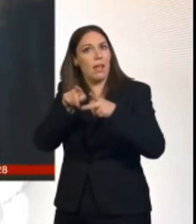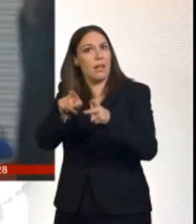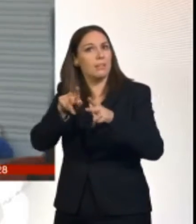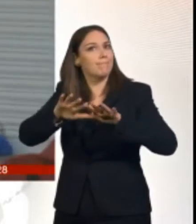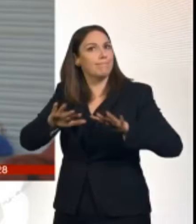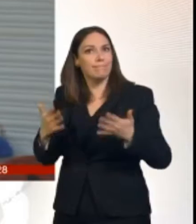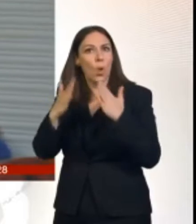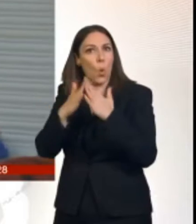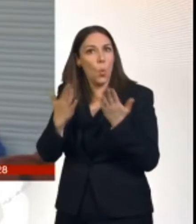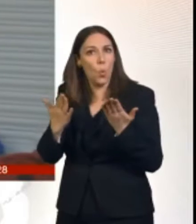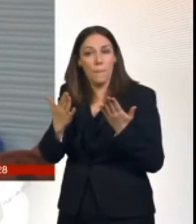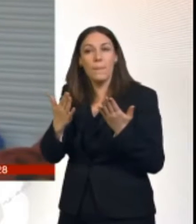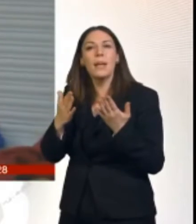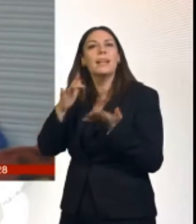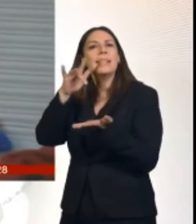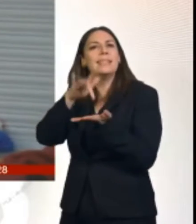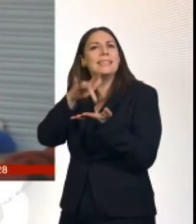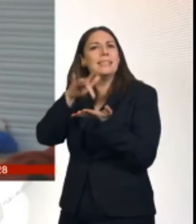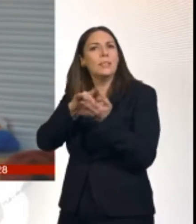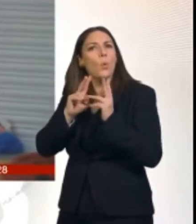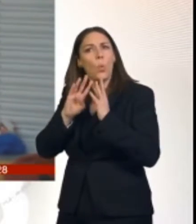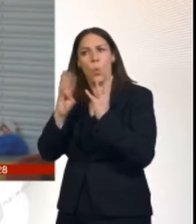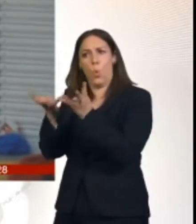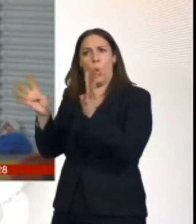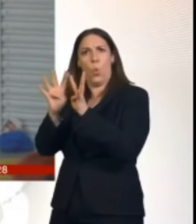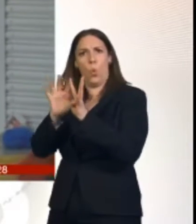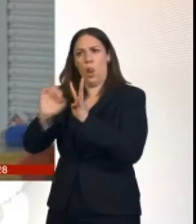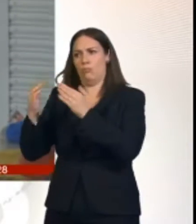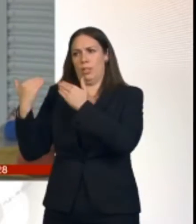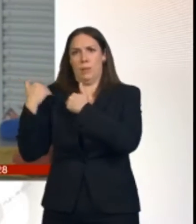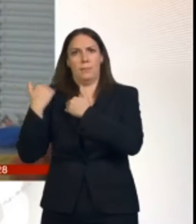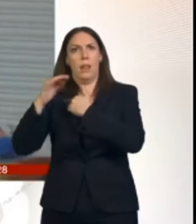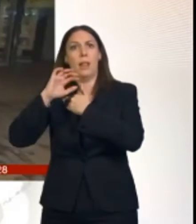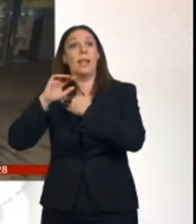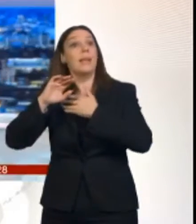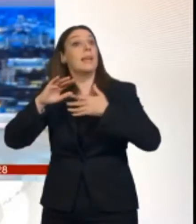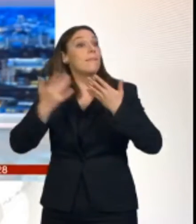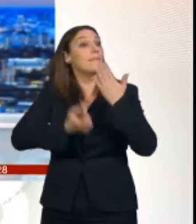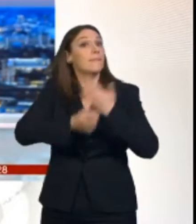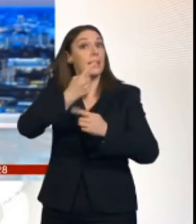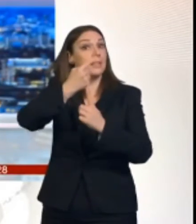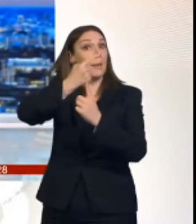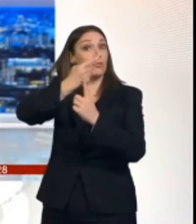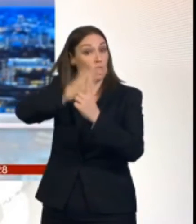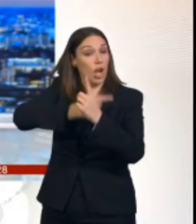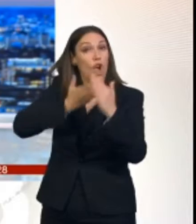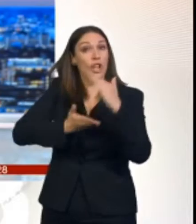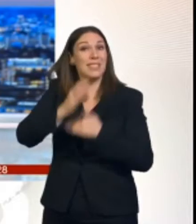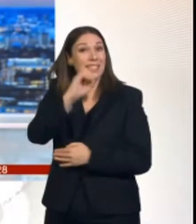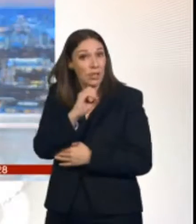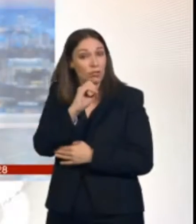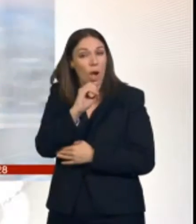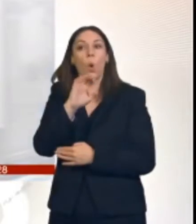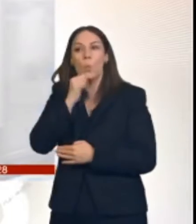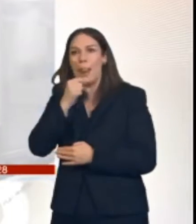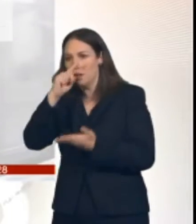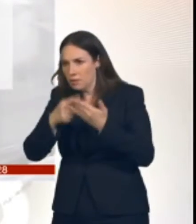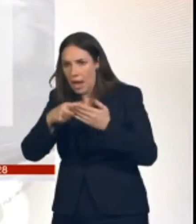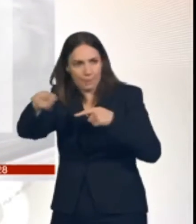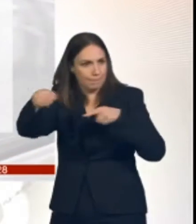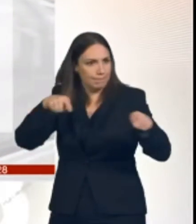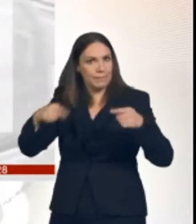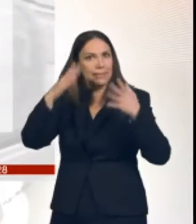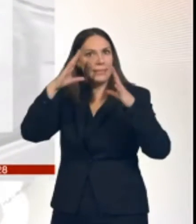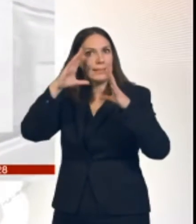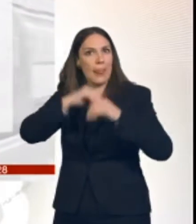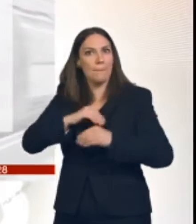boroughs. Previously they were opened on a borough by borough basis. Let's have a look at the travel situation now and there's a good